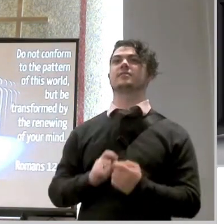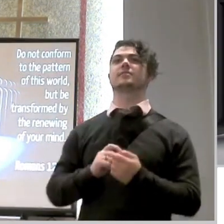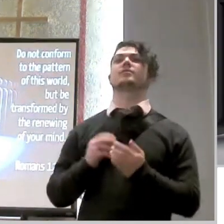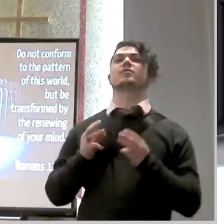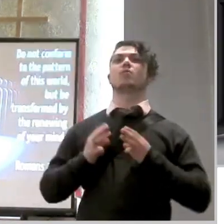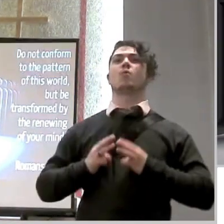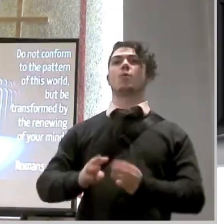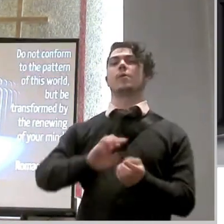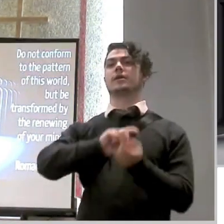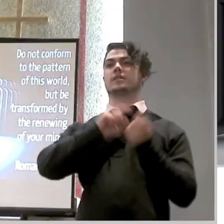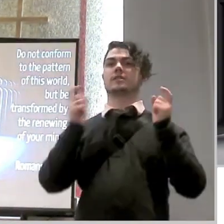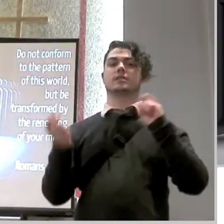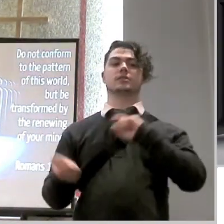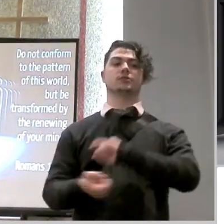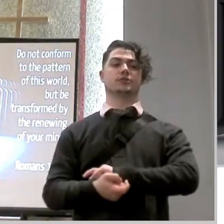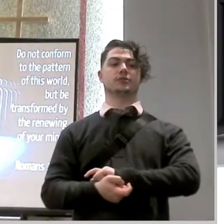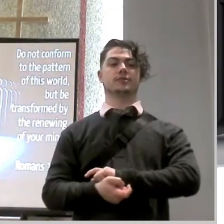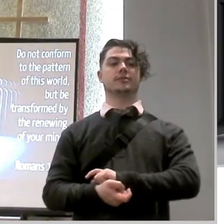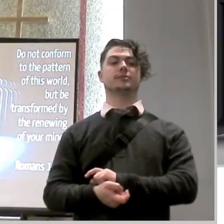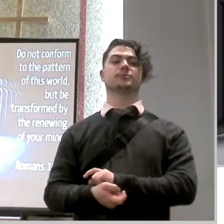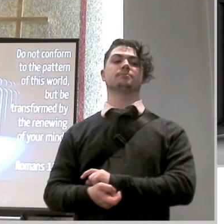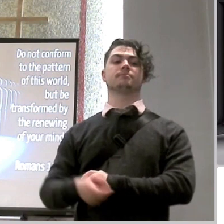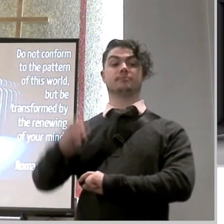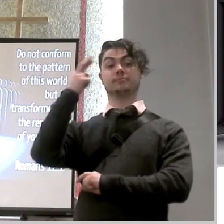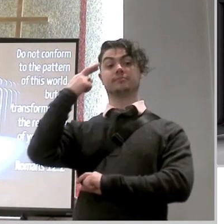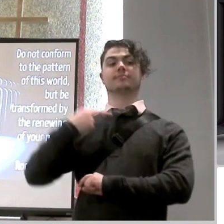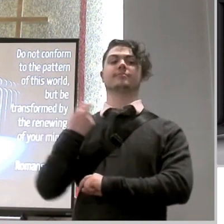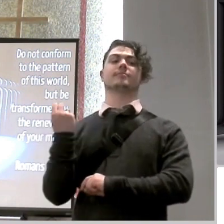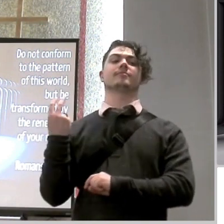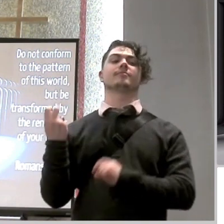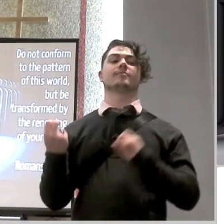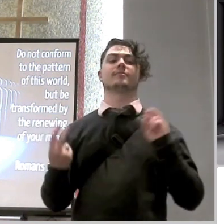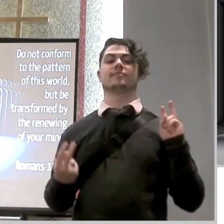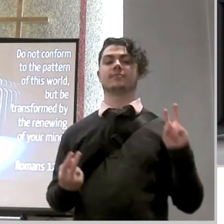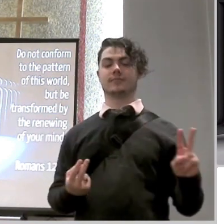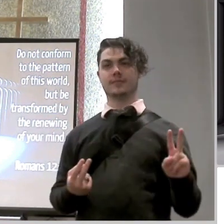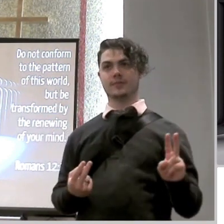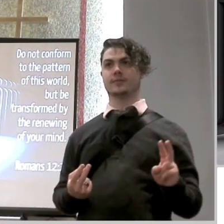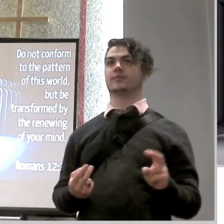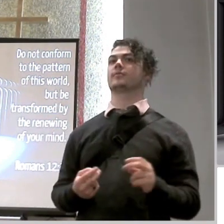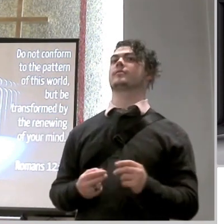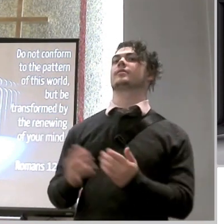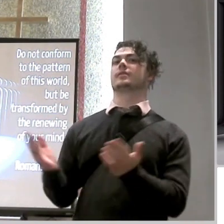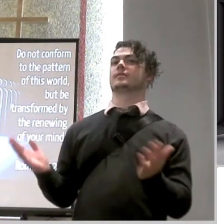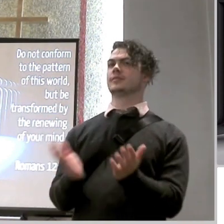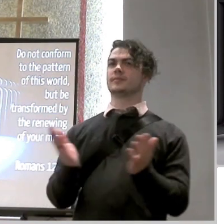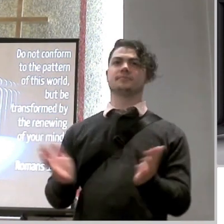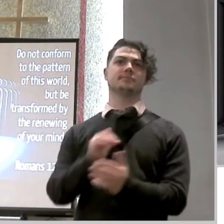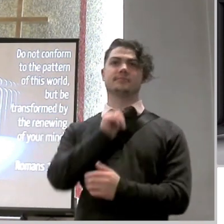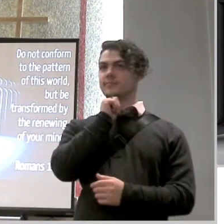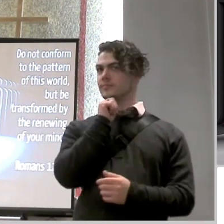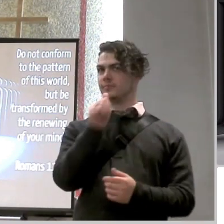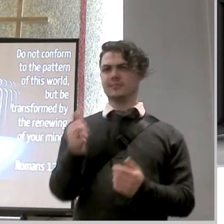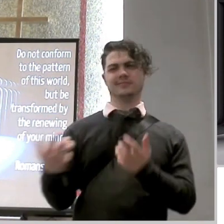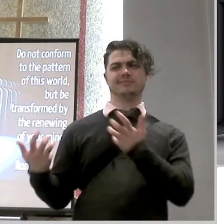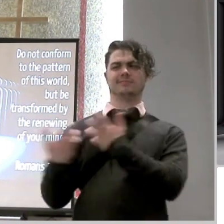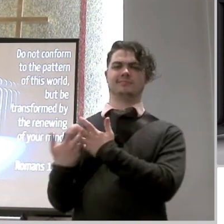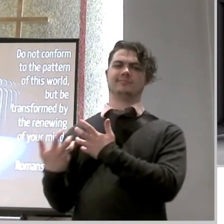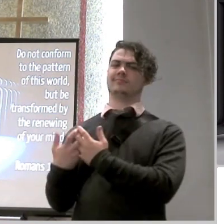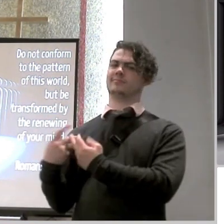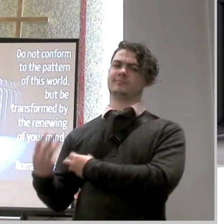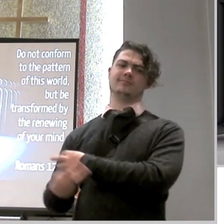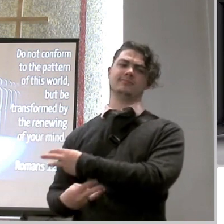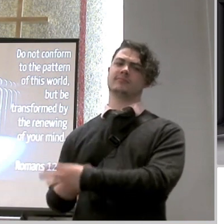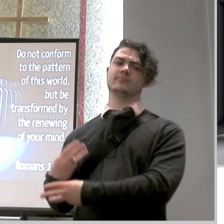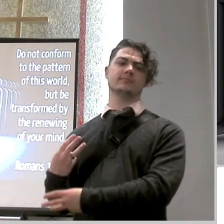verses like romans chapter 12 verse 2 that encourages us not to conform any longer to the